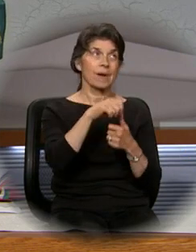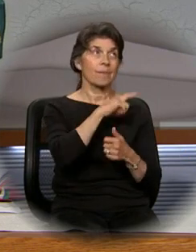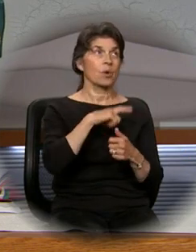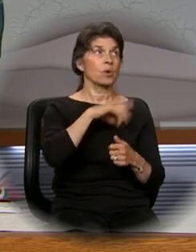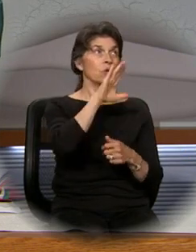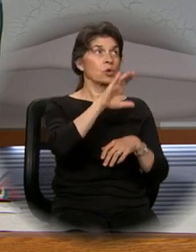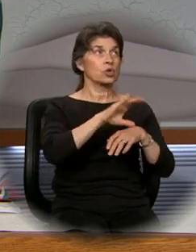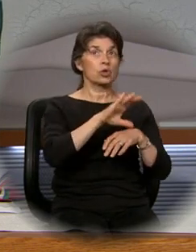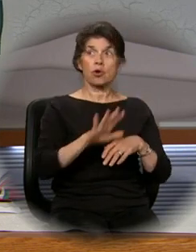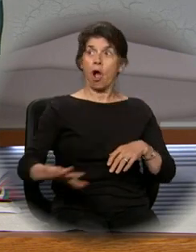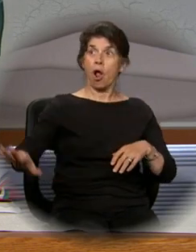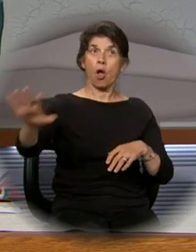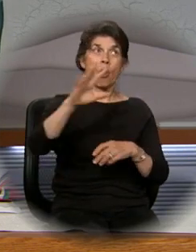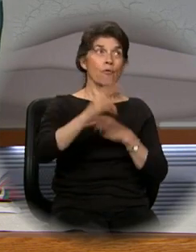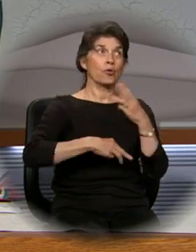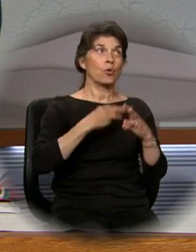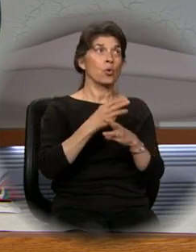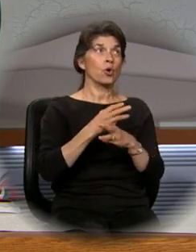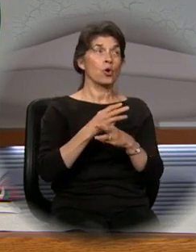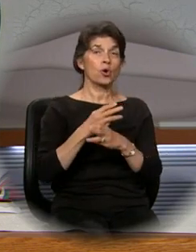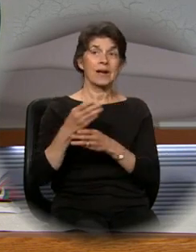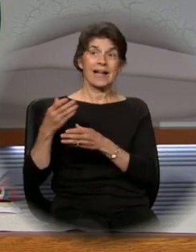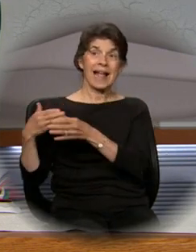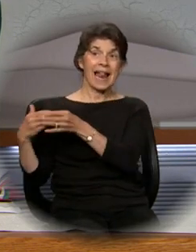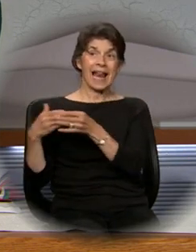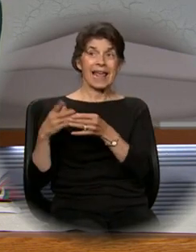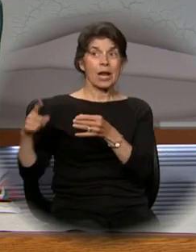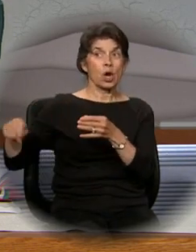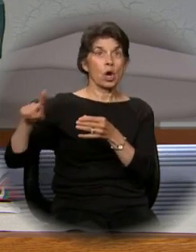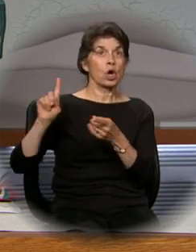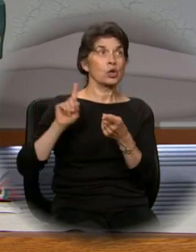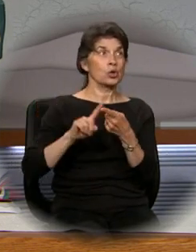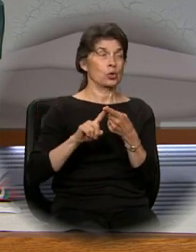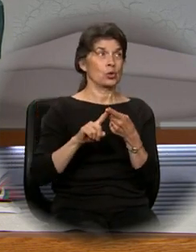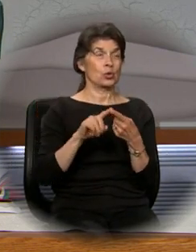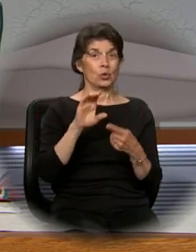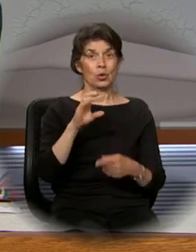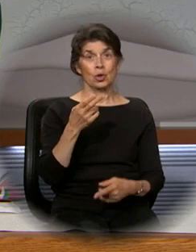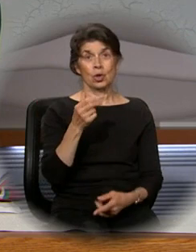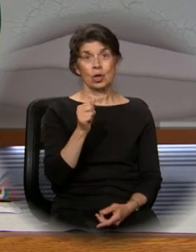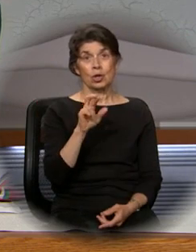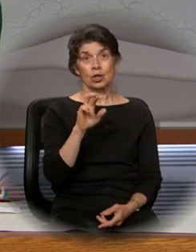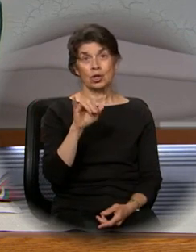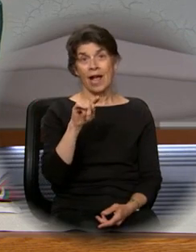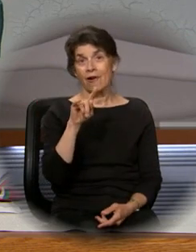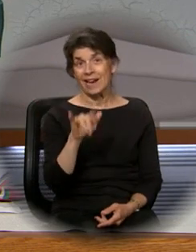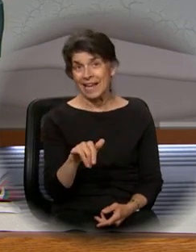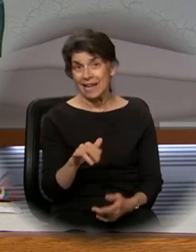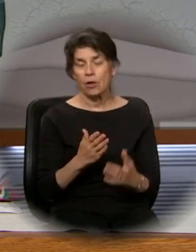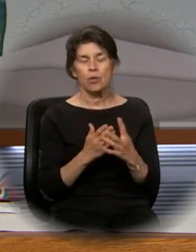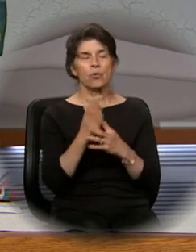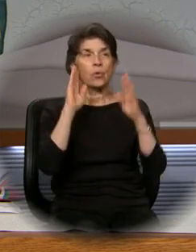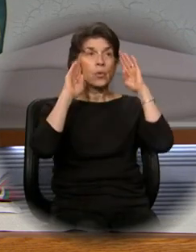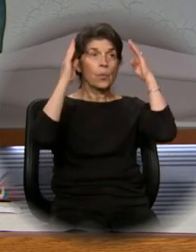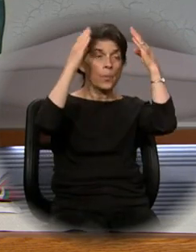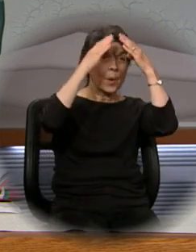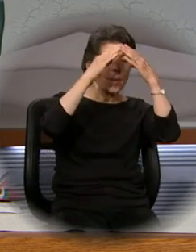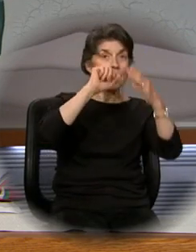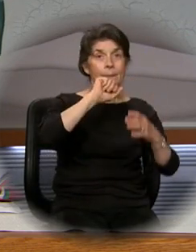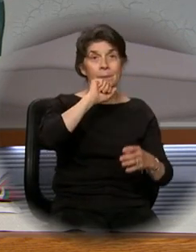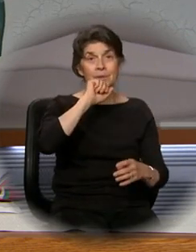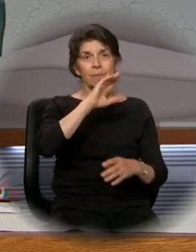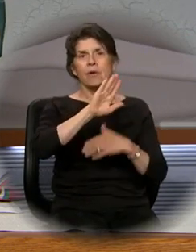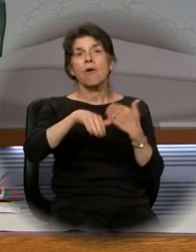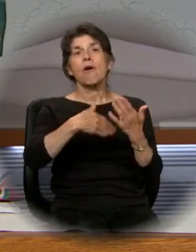spread throughout the world and bring her to the fullness of charity together with Francis, our Pope, and Donald, our Bishop, and all the